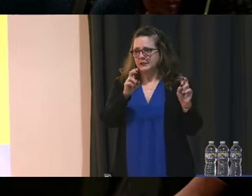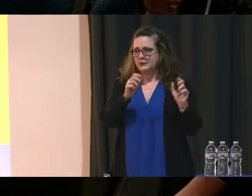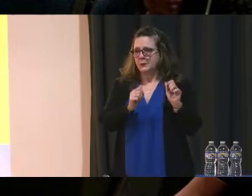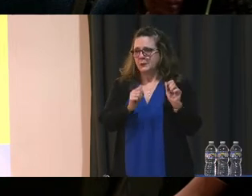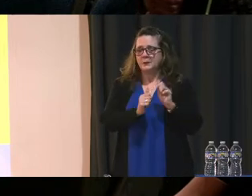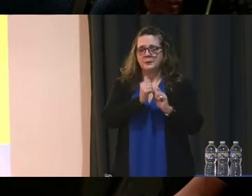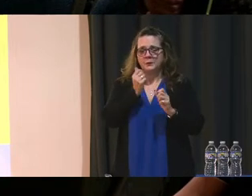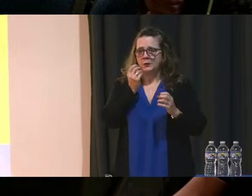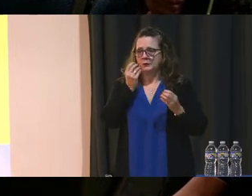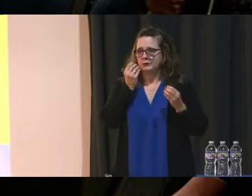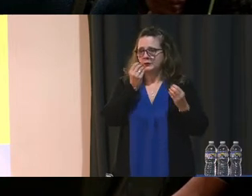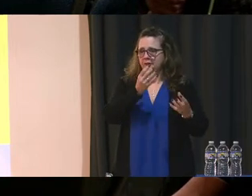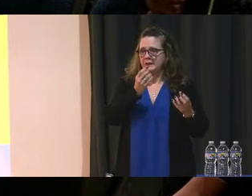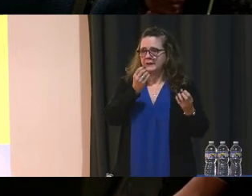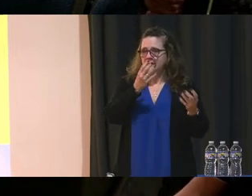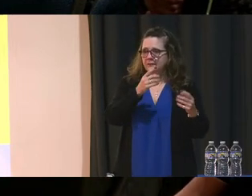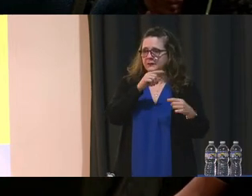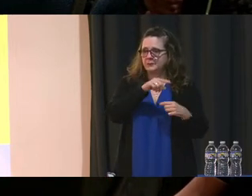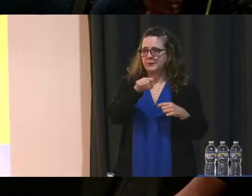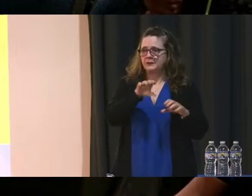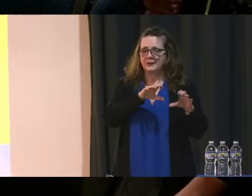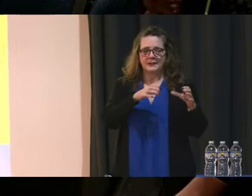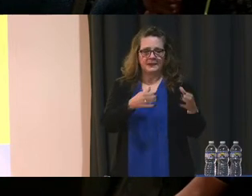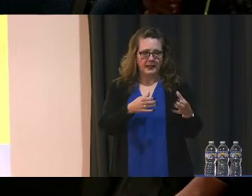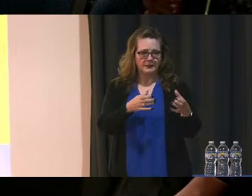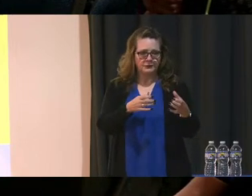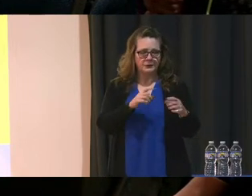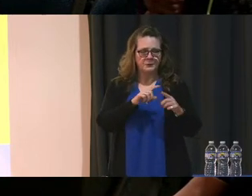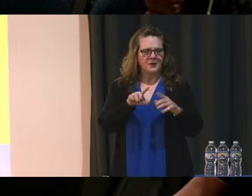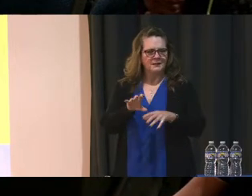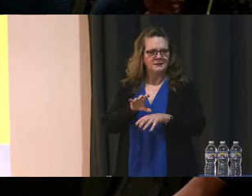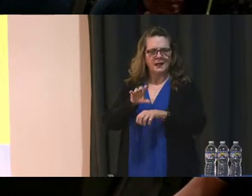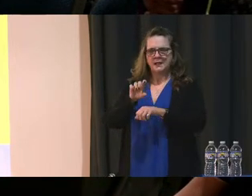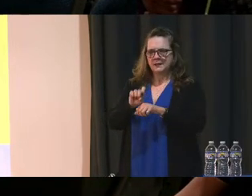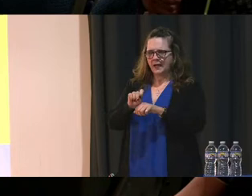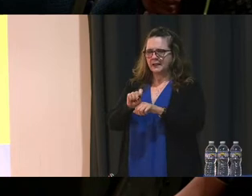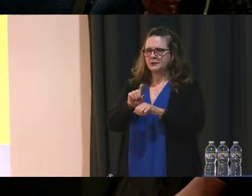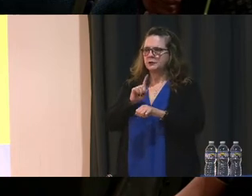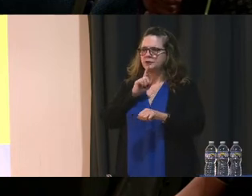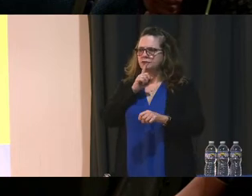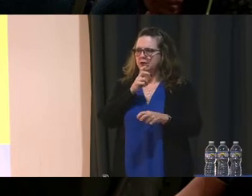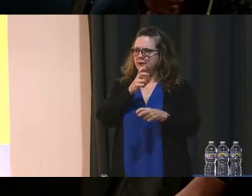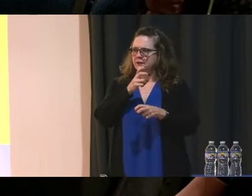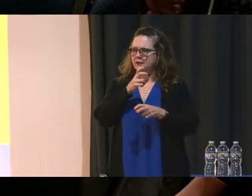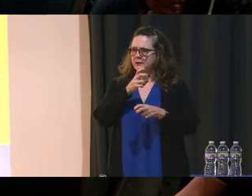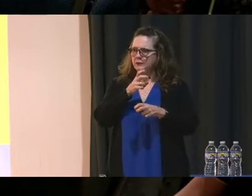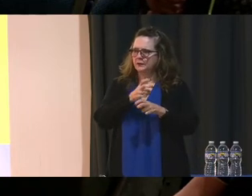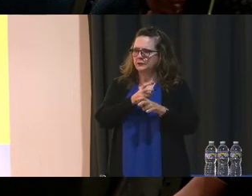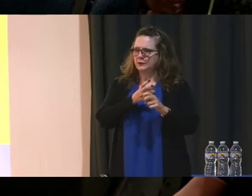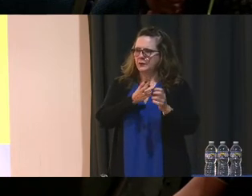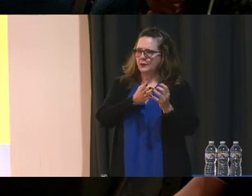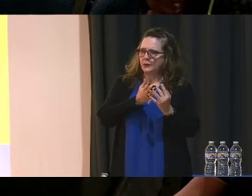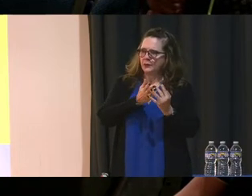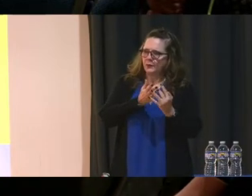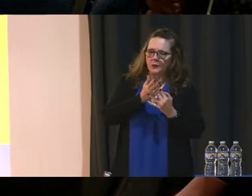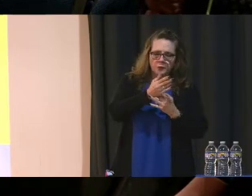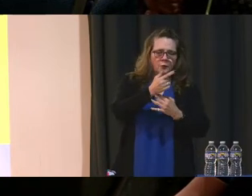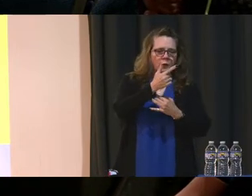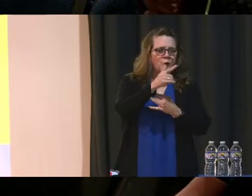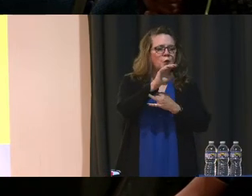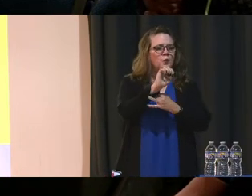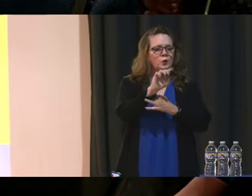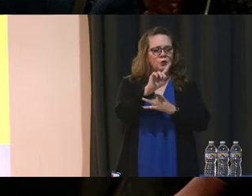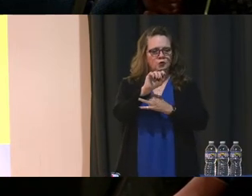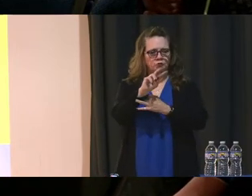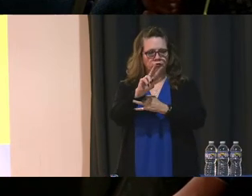is kept within classroom and since it's locked away, it's kind of really hard to get through all of the Google Drive stuff